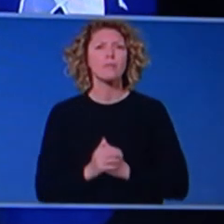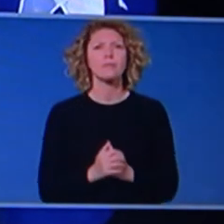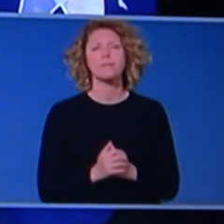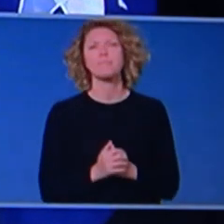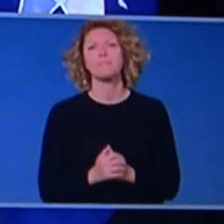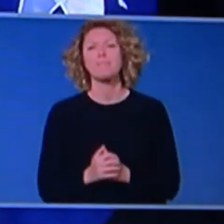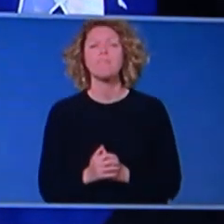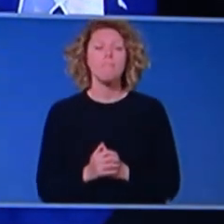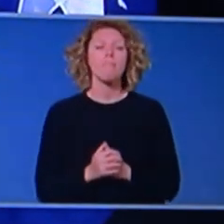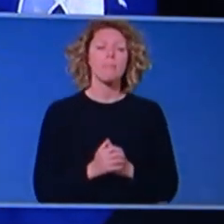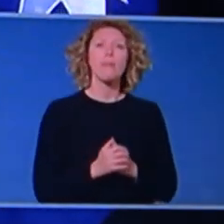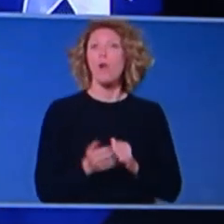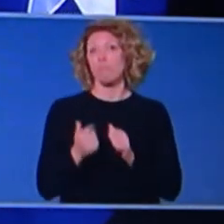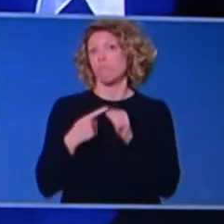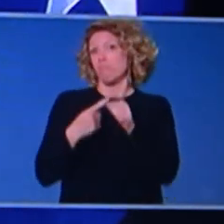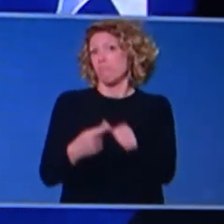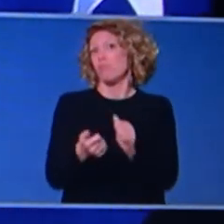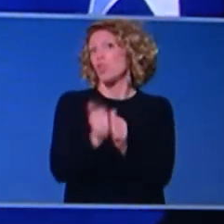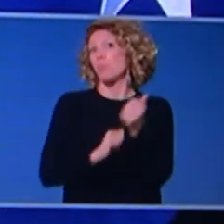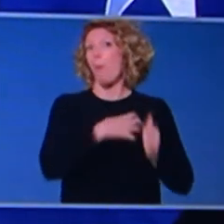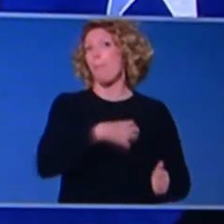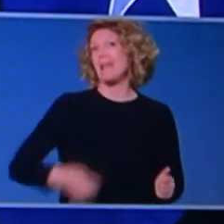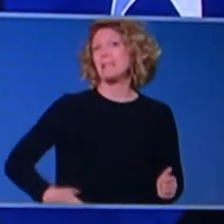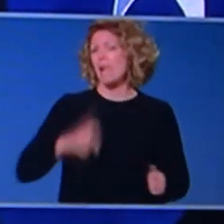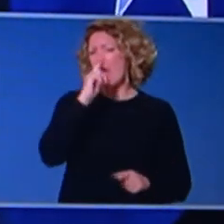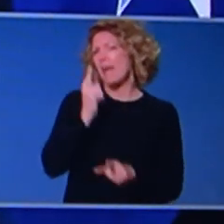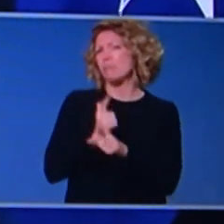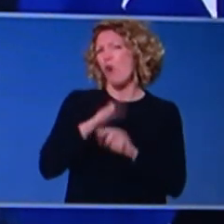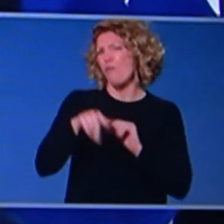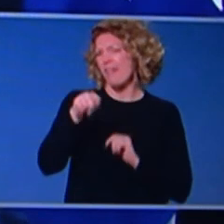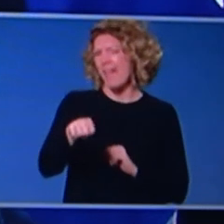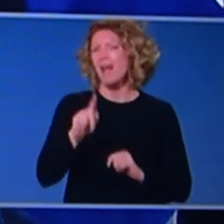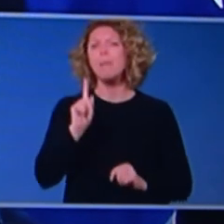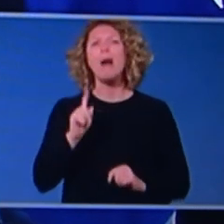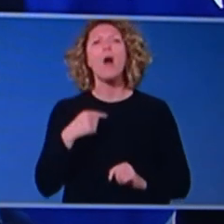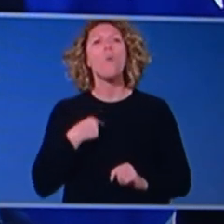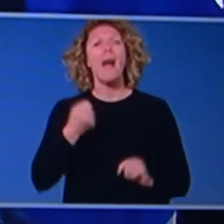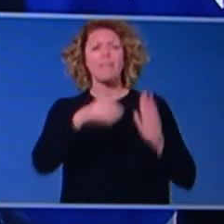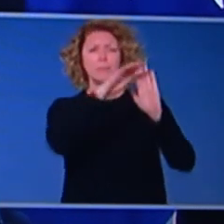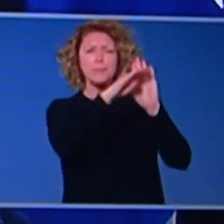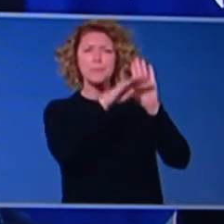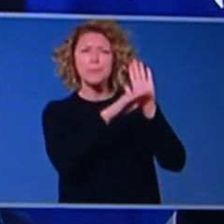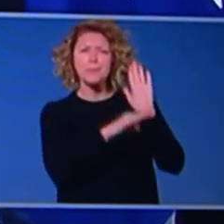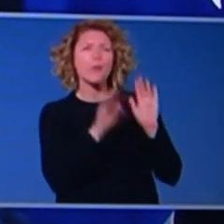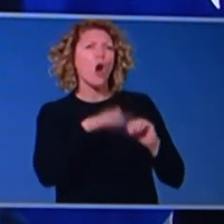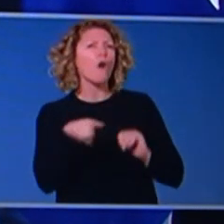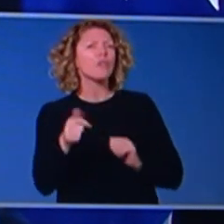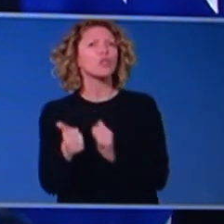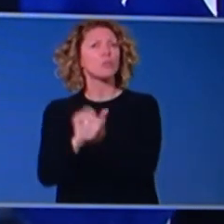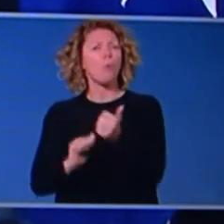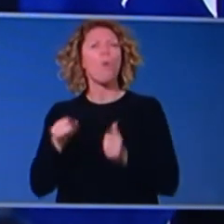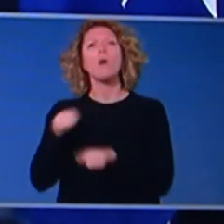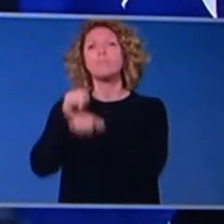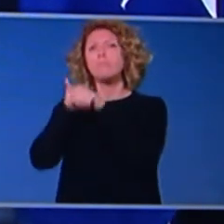he also has those responsibilities, may want to speak to this. Uh, the principles today, um, draw heavily on the Australian